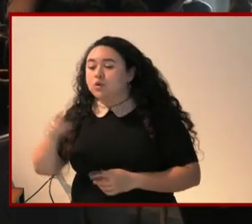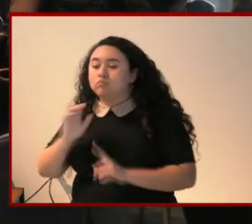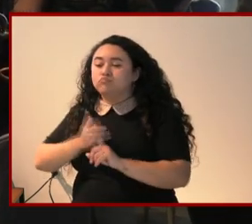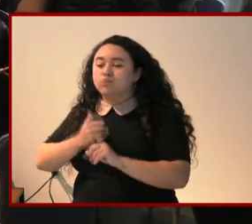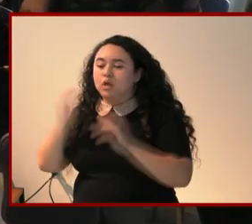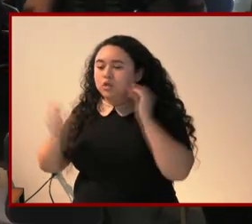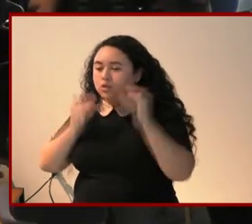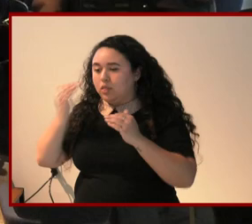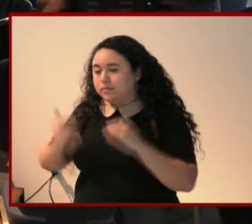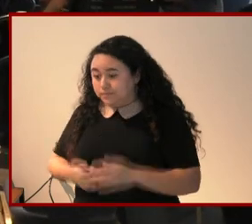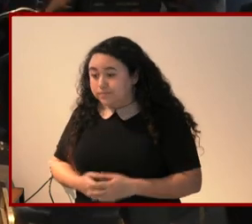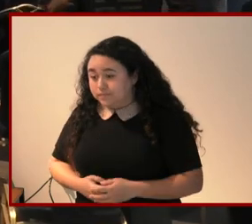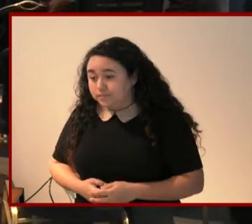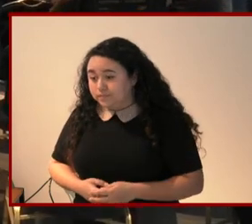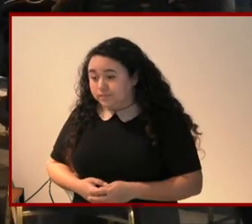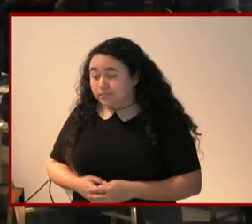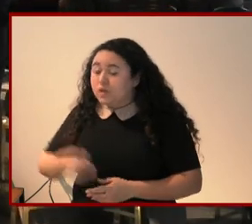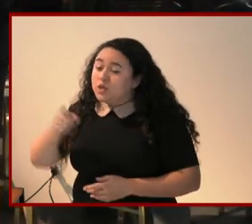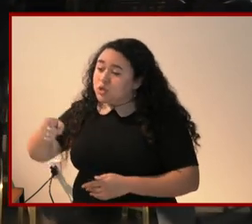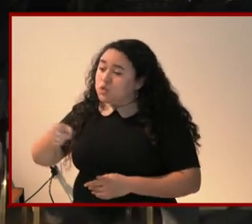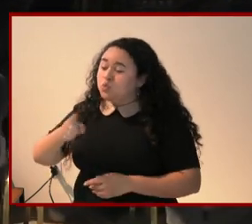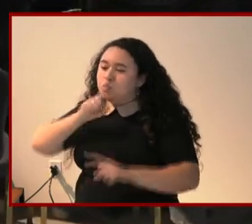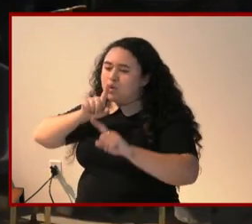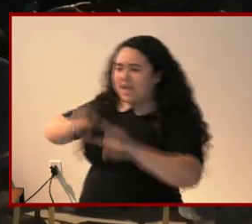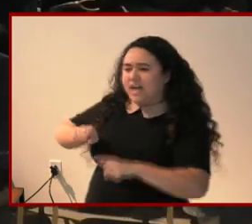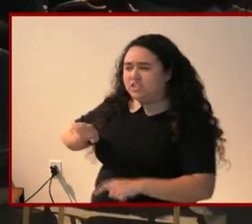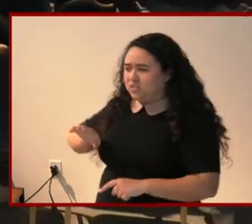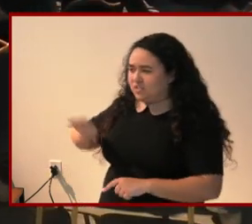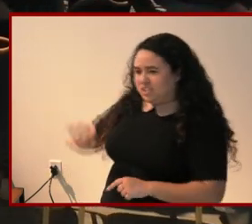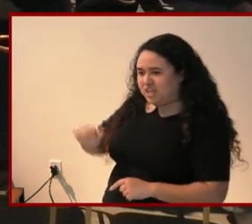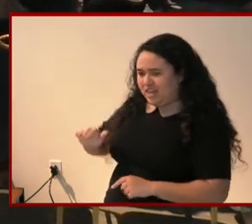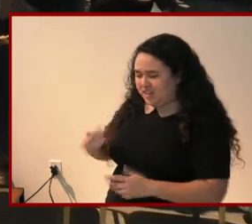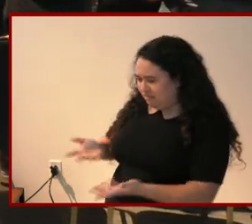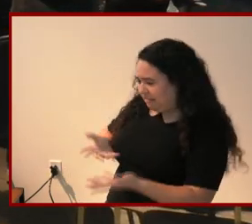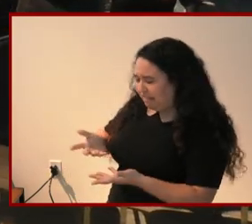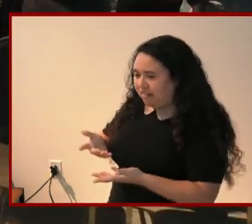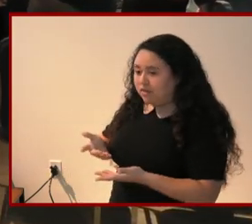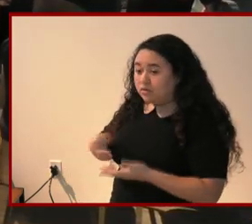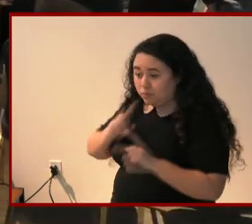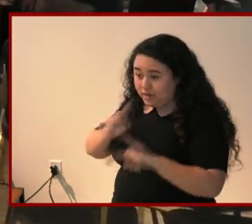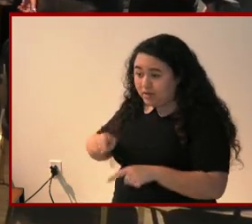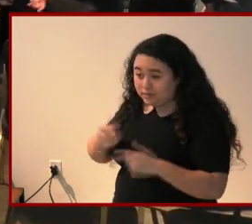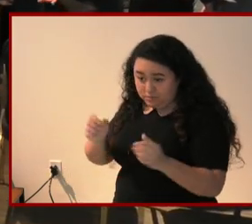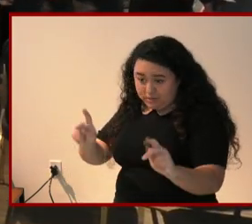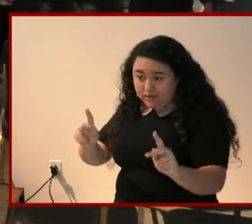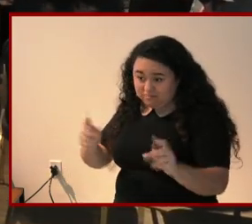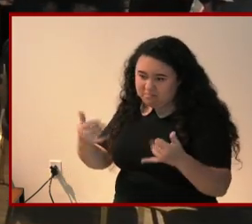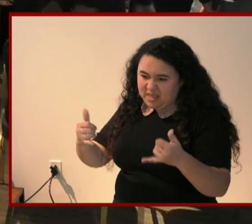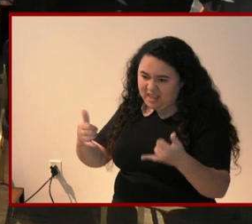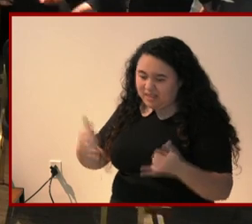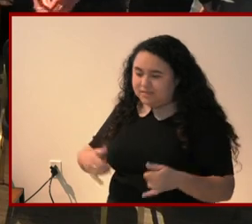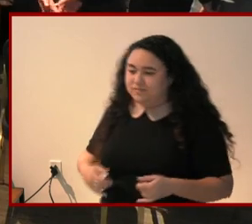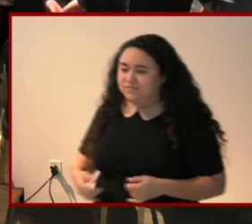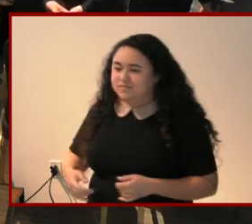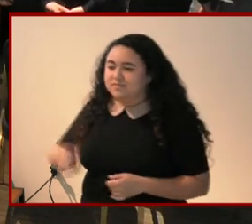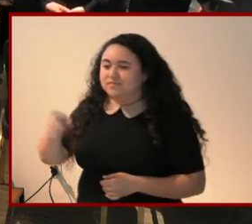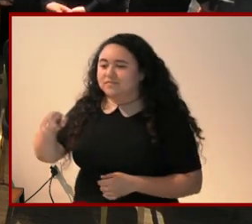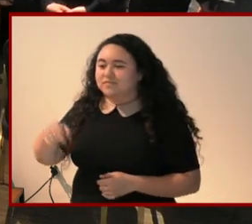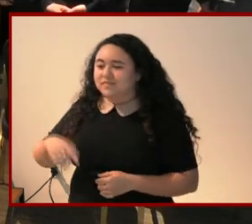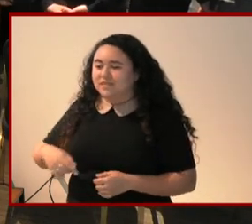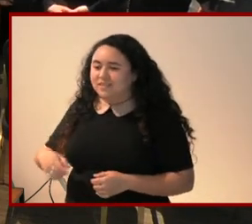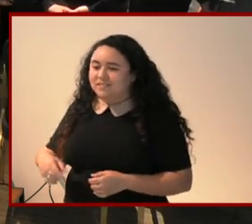an adult. I want you to react to the child. Okay? Here's the scene.